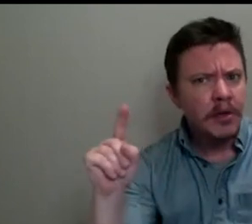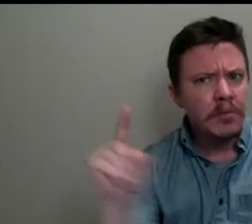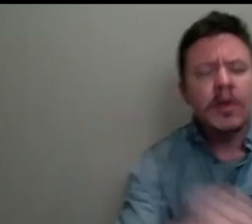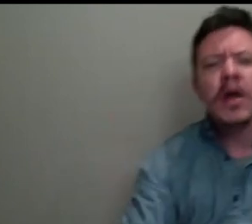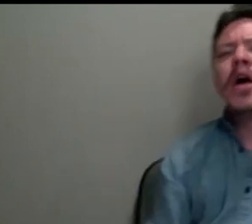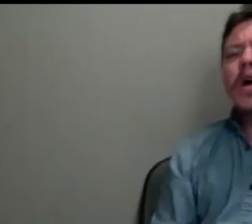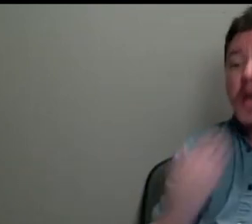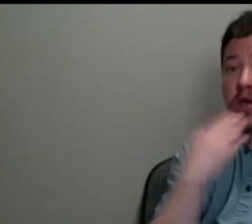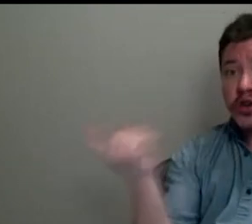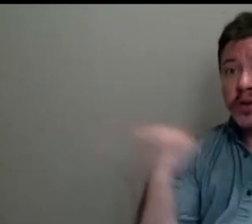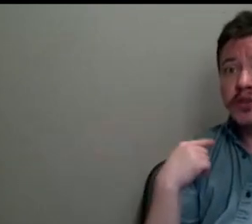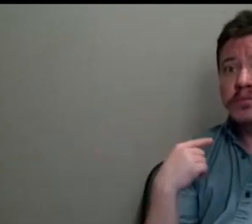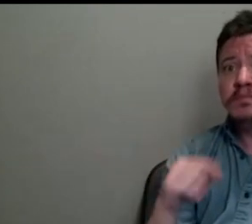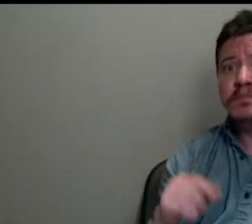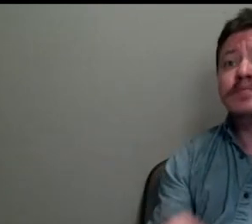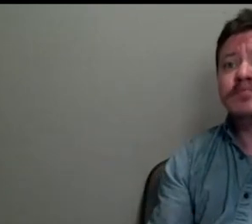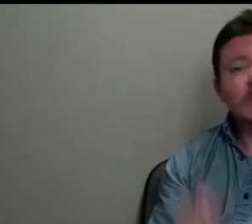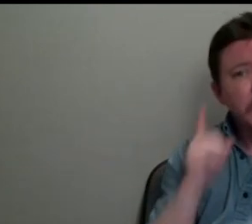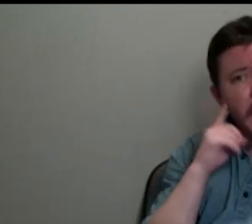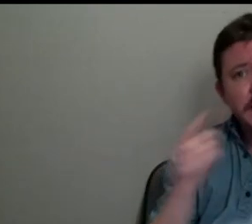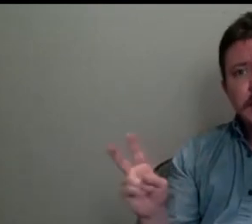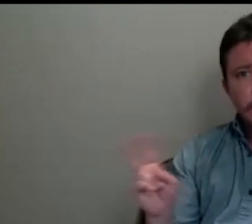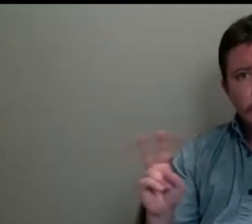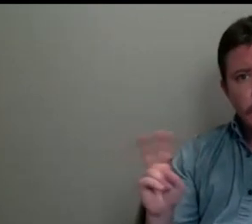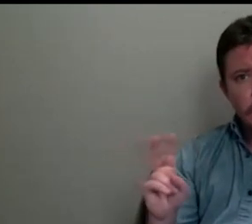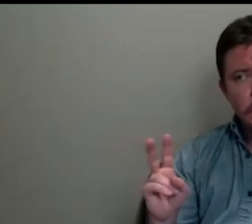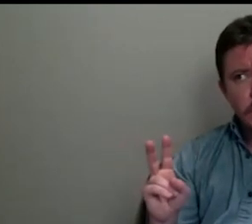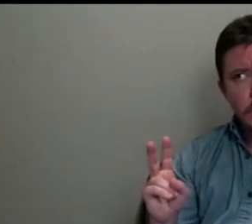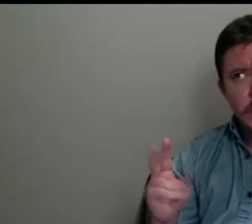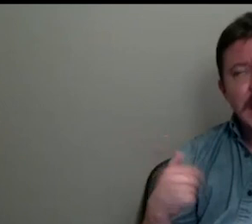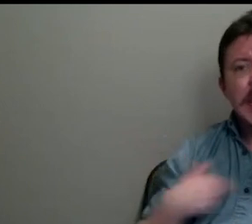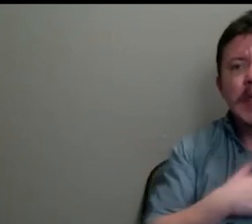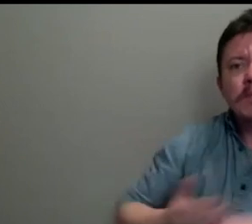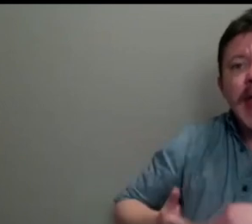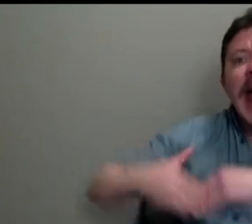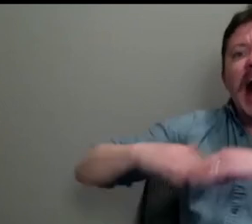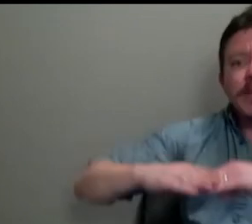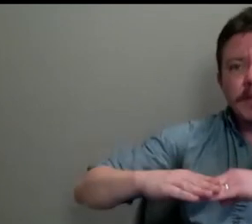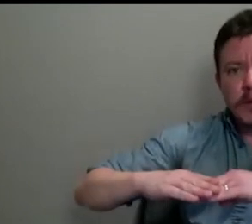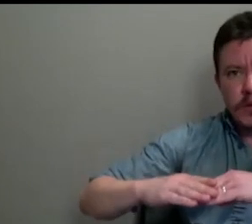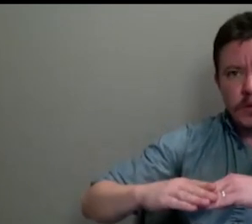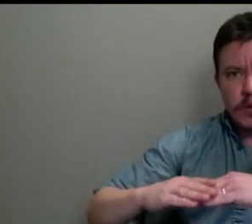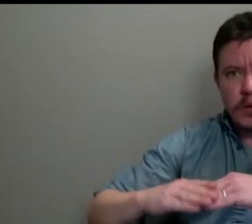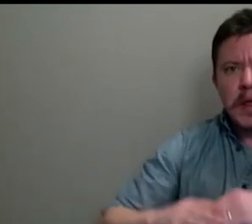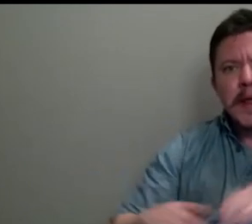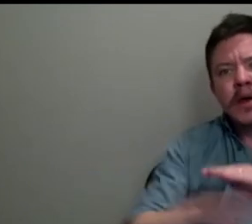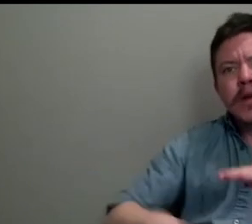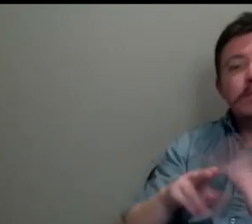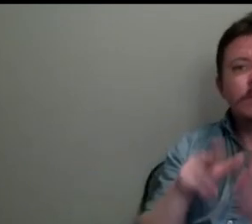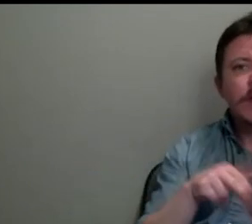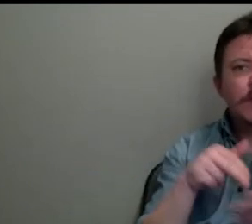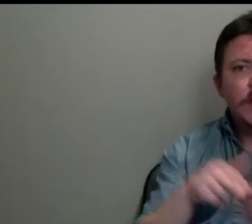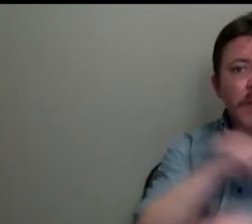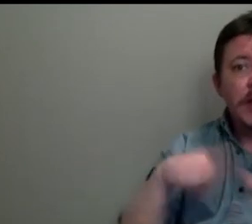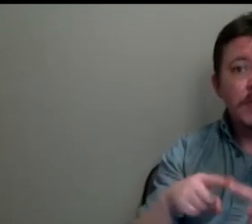very good question. He enhanced, certainly. So it's basically a painting about brown,